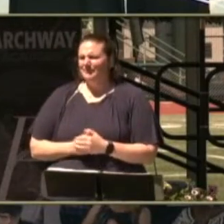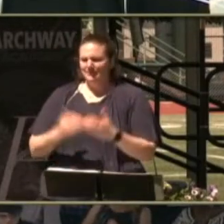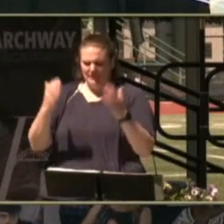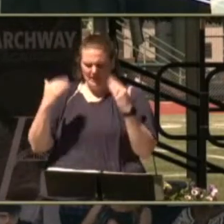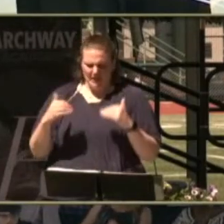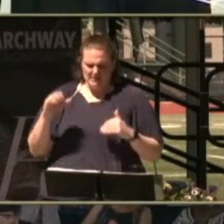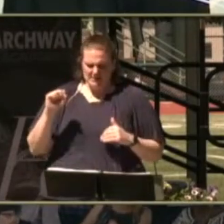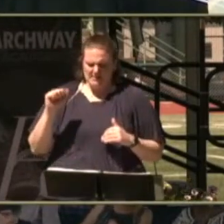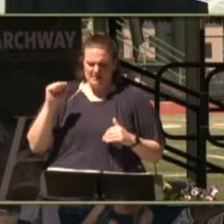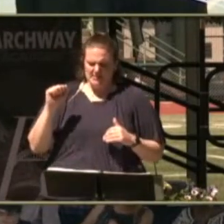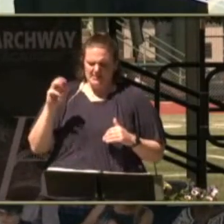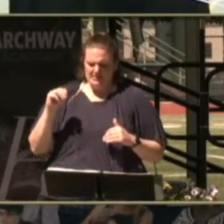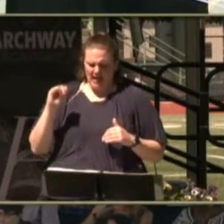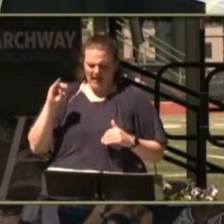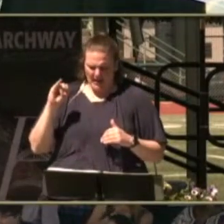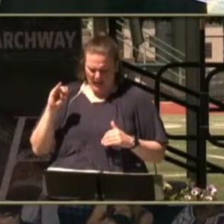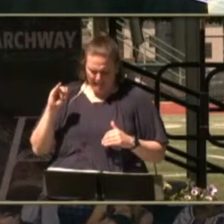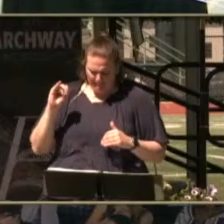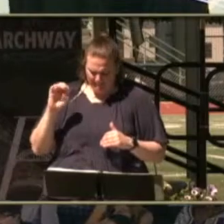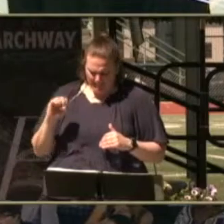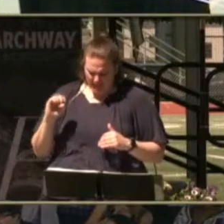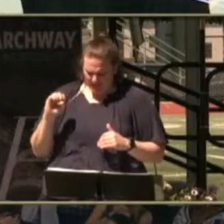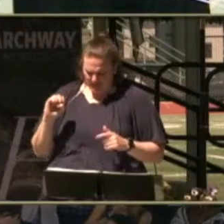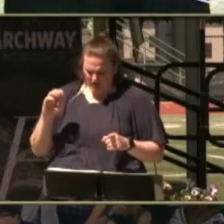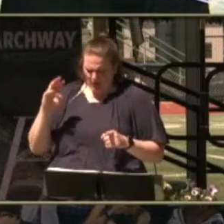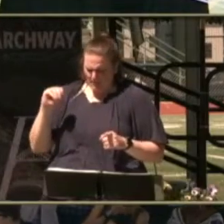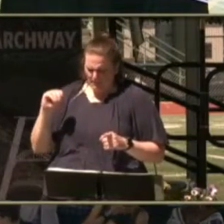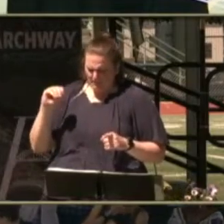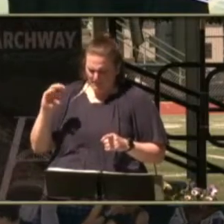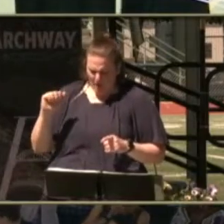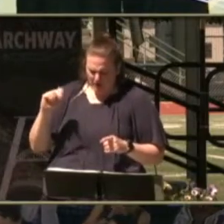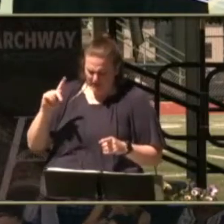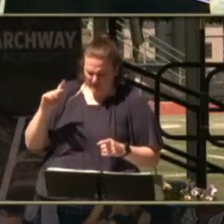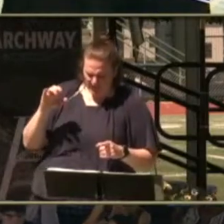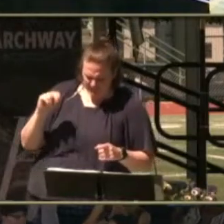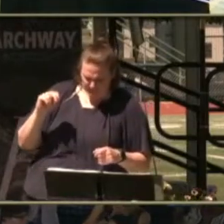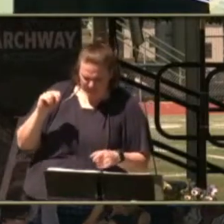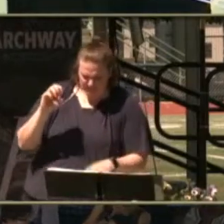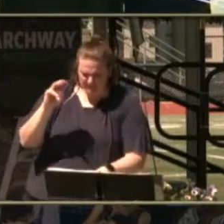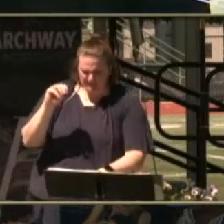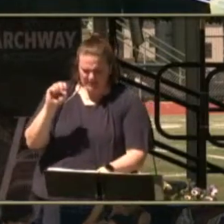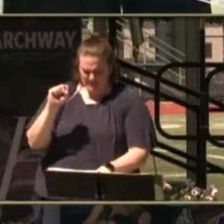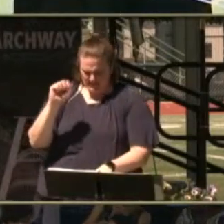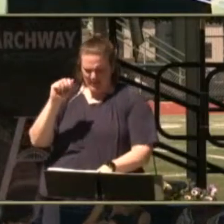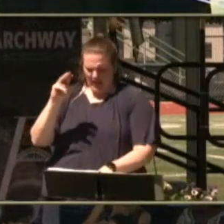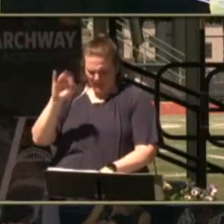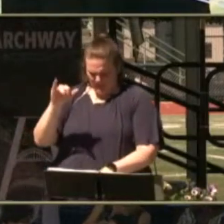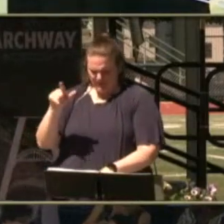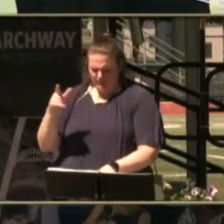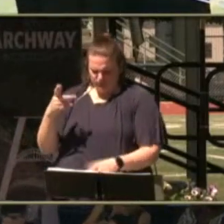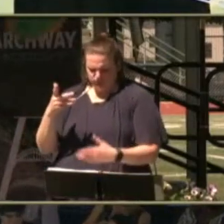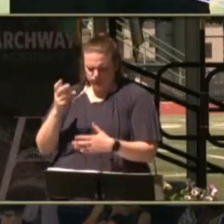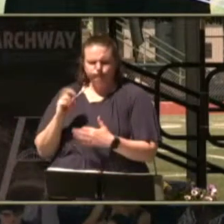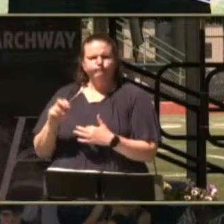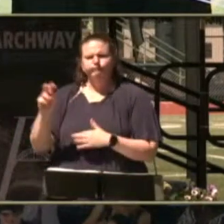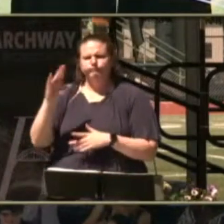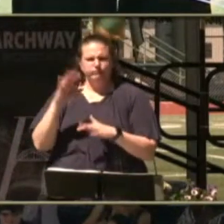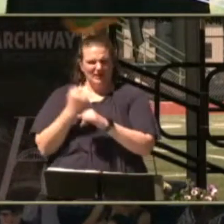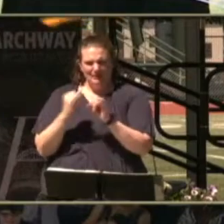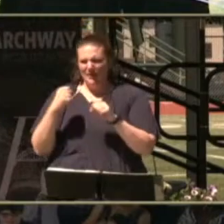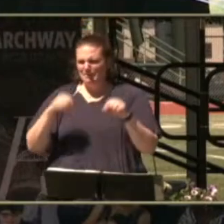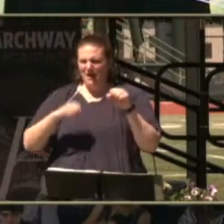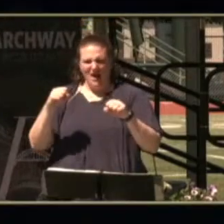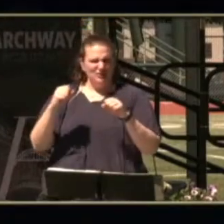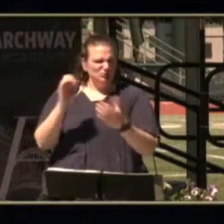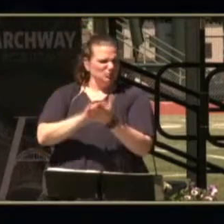martinez in claudia's class sammy is a born adventurer he independently rode his bike to school and